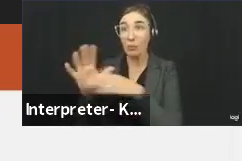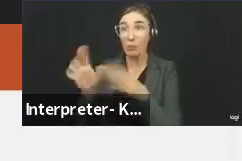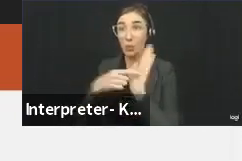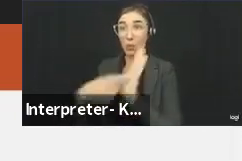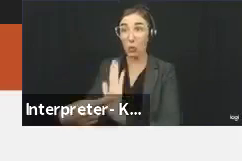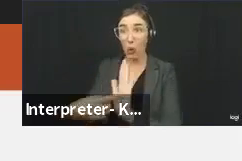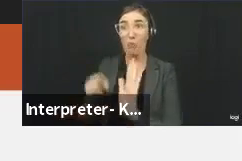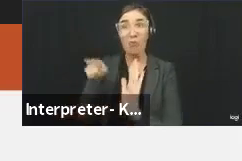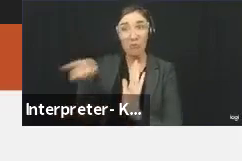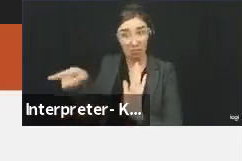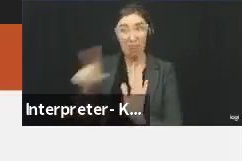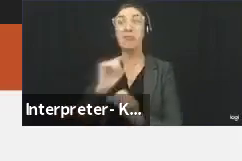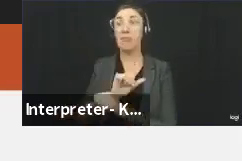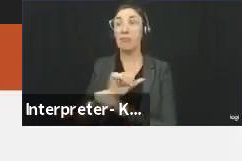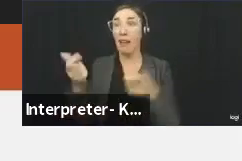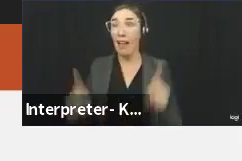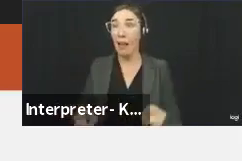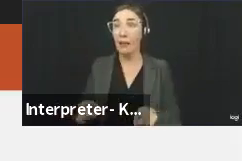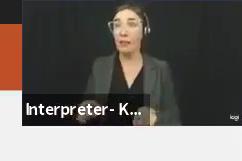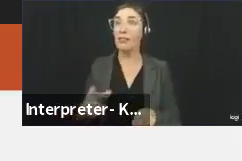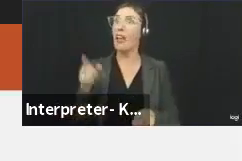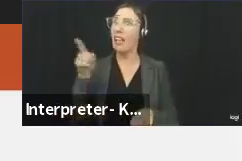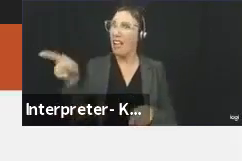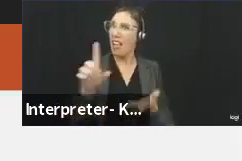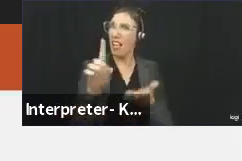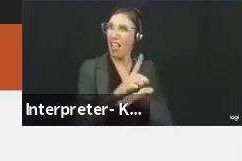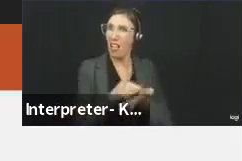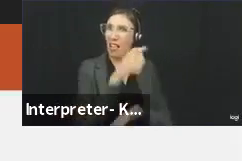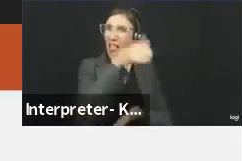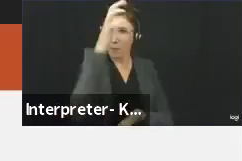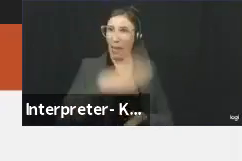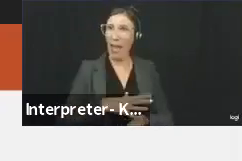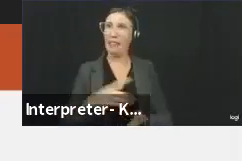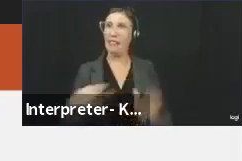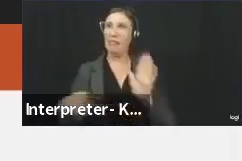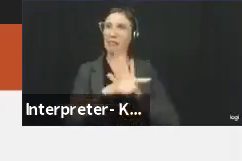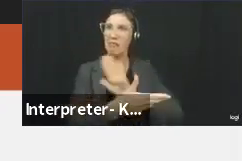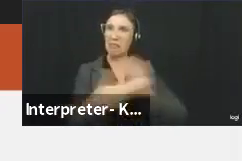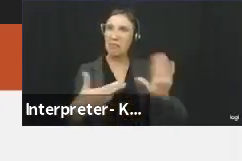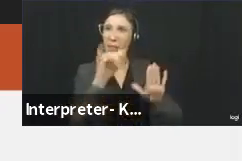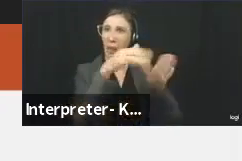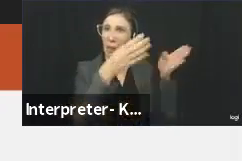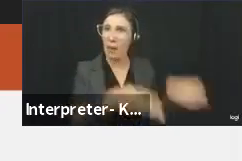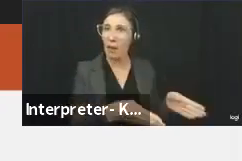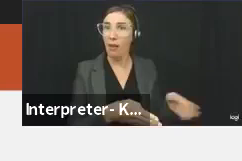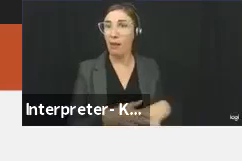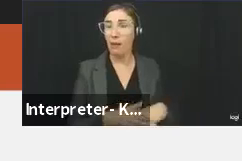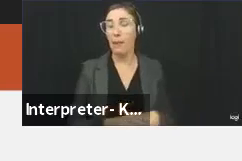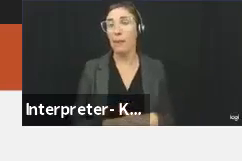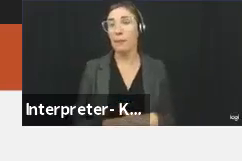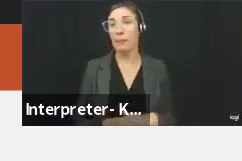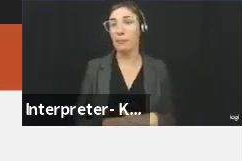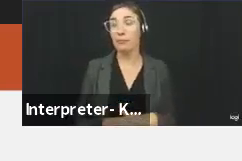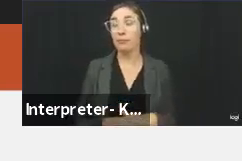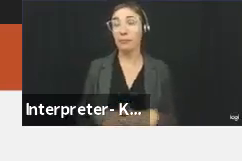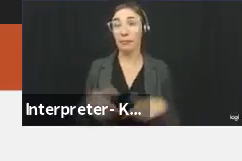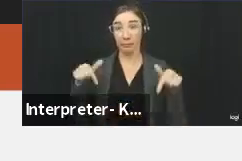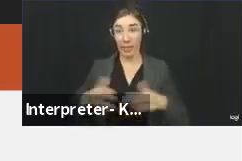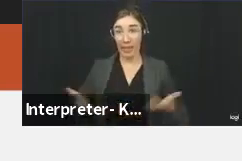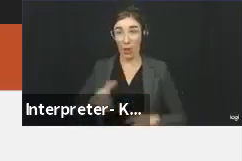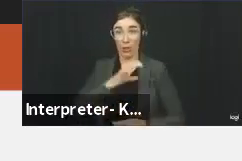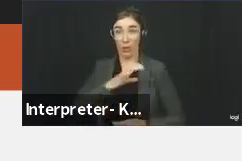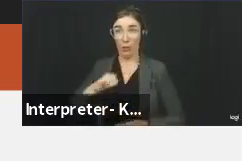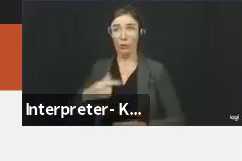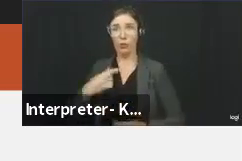support the allegations the man was denied service based on stereotypes and tropes about the Jewish community. At the commission, we championed the